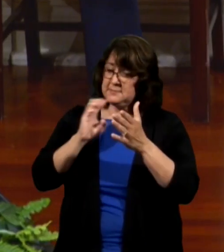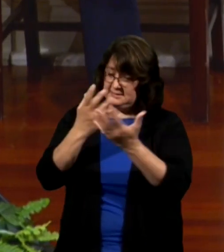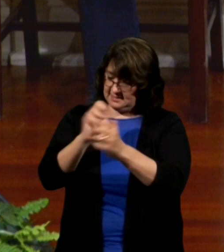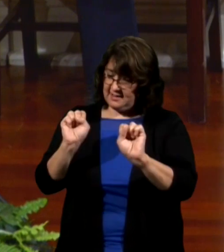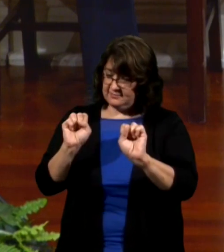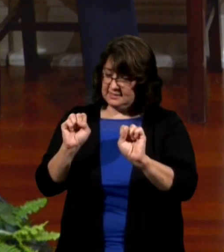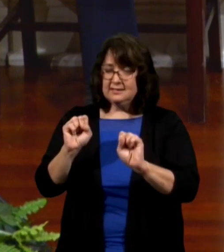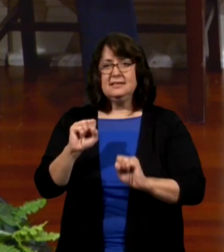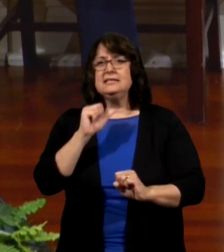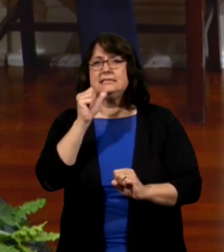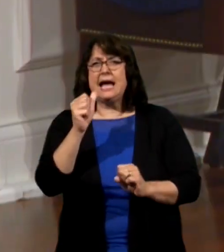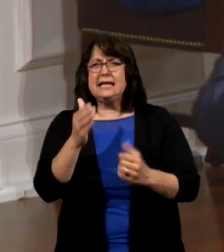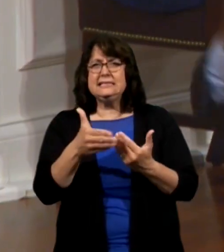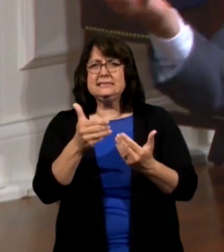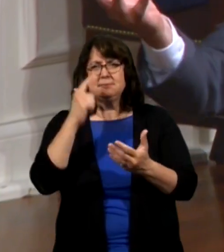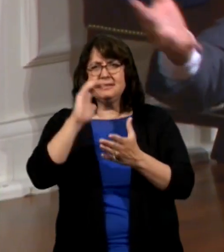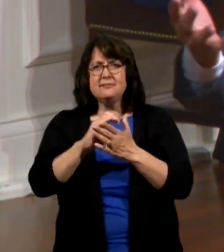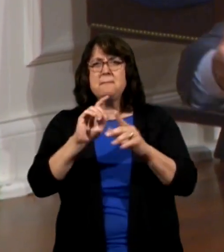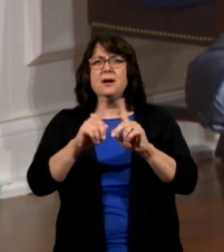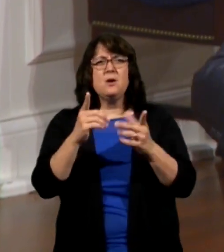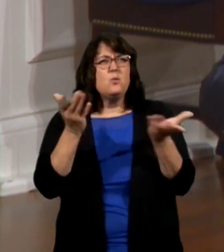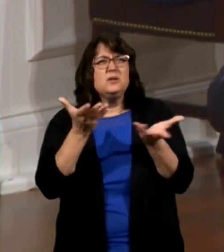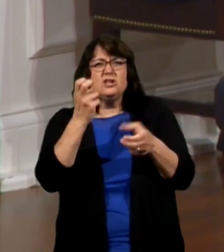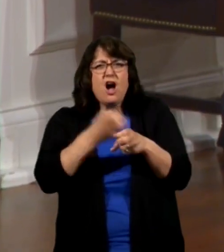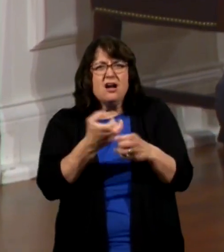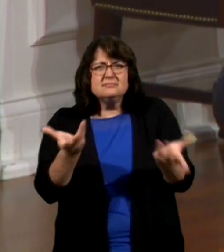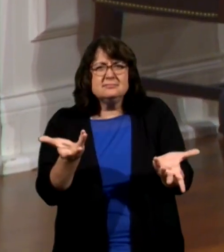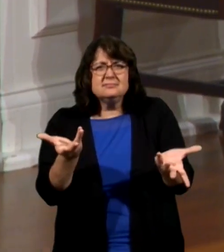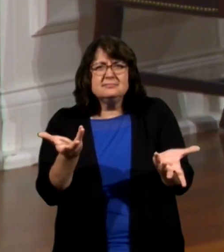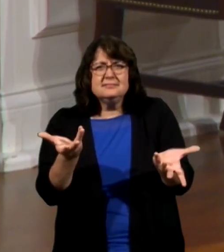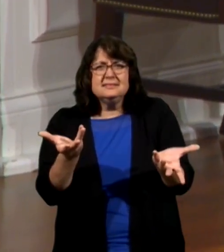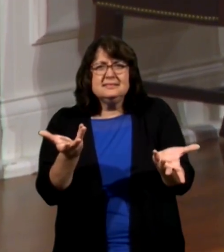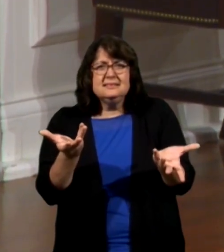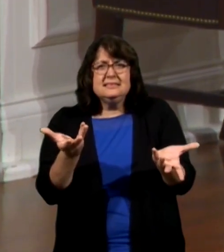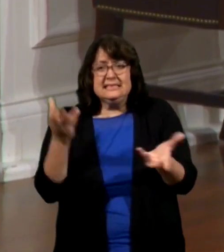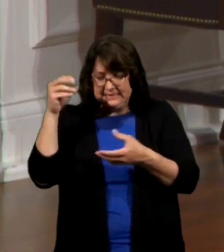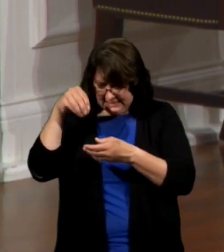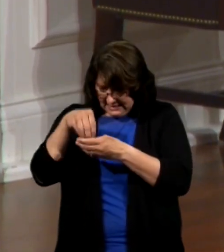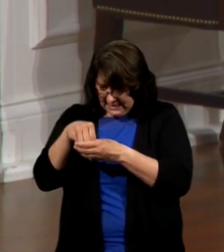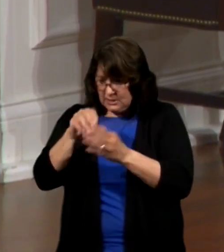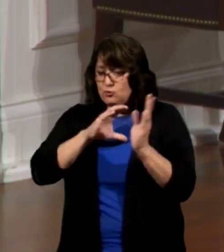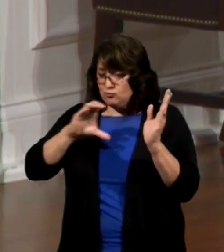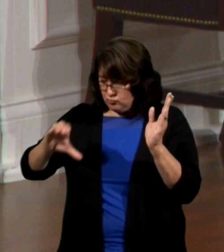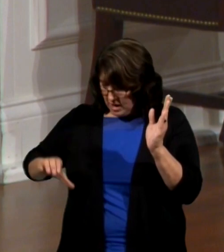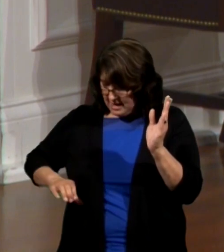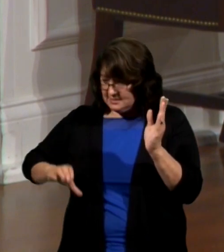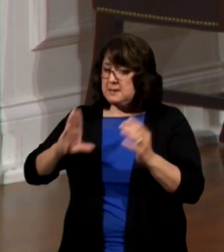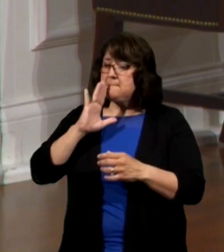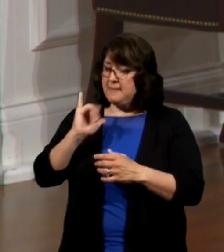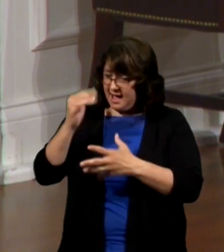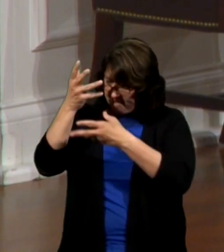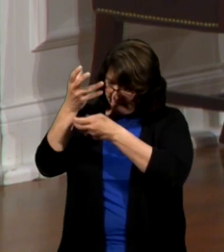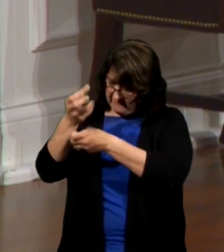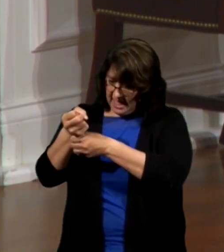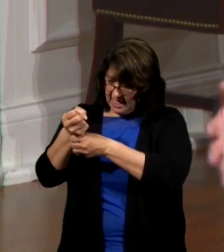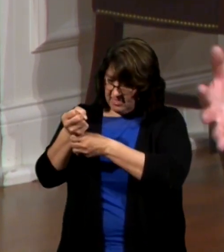easy believes what's hard believism it's just it's in Christ by faith and even